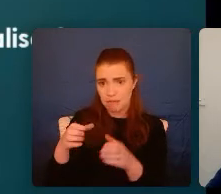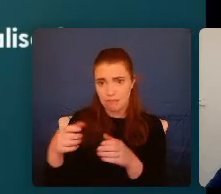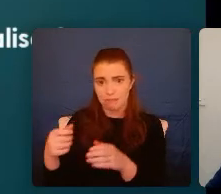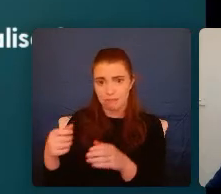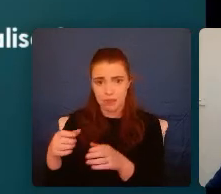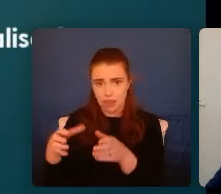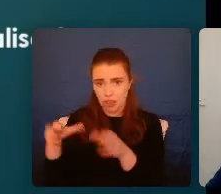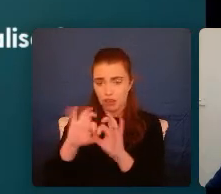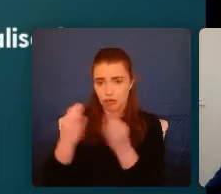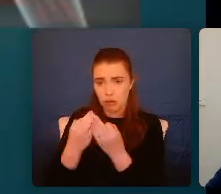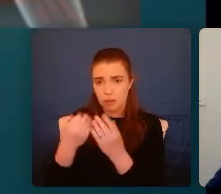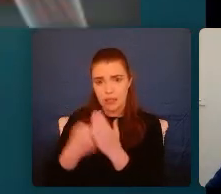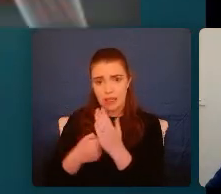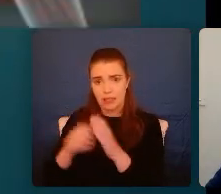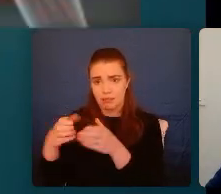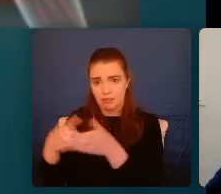because of being part of those groups.